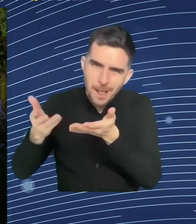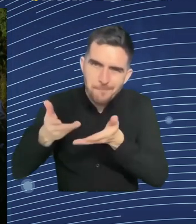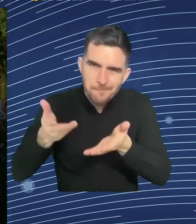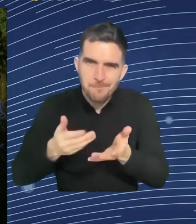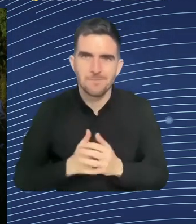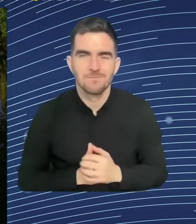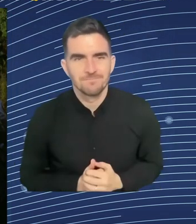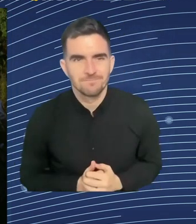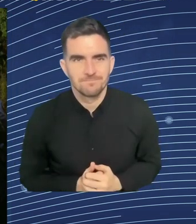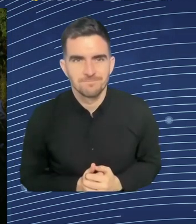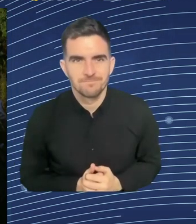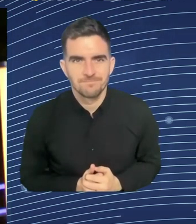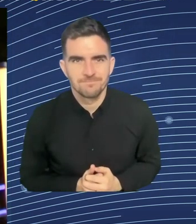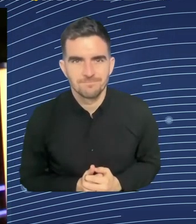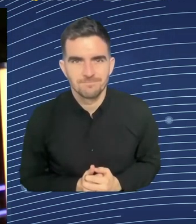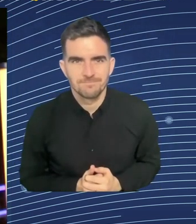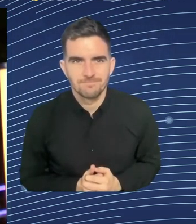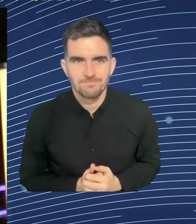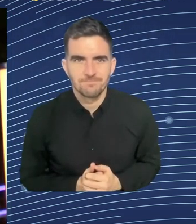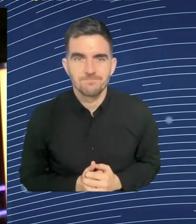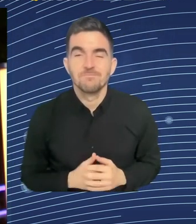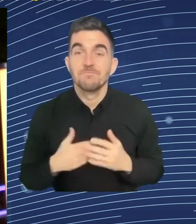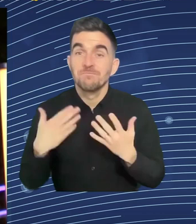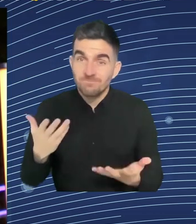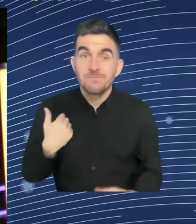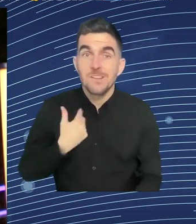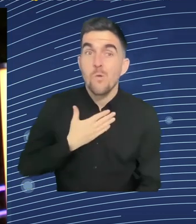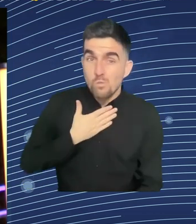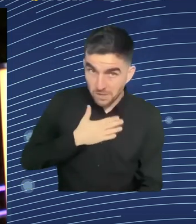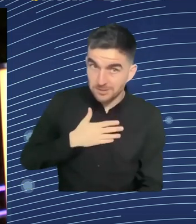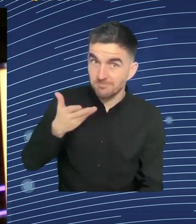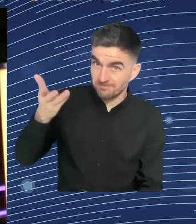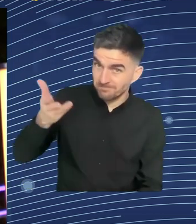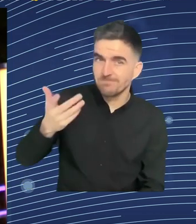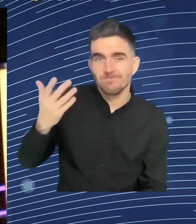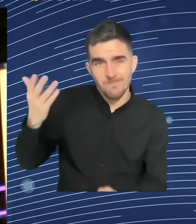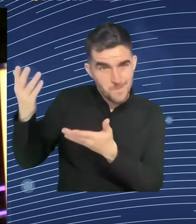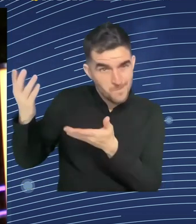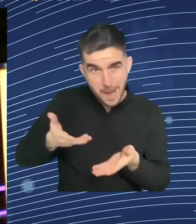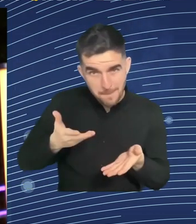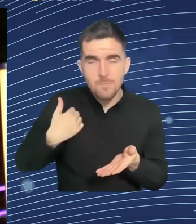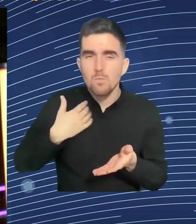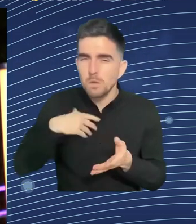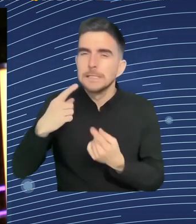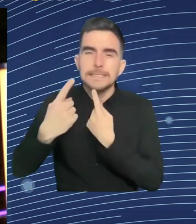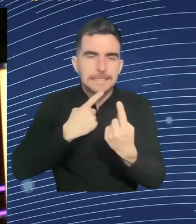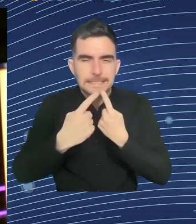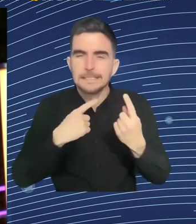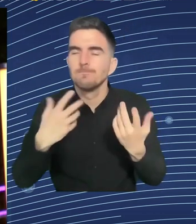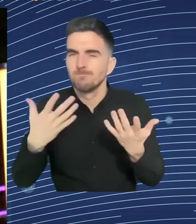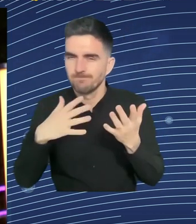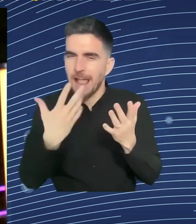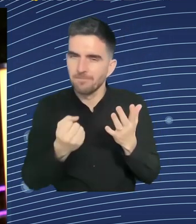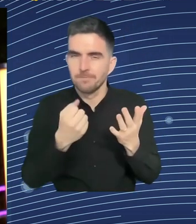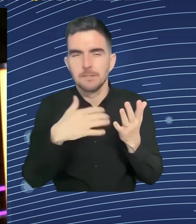previous panel. We are working now on the Platform Work Directive, which will probably